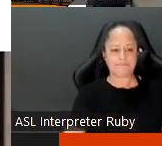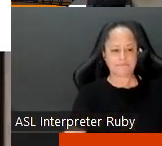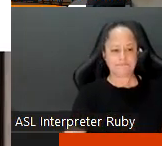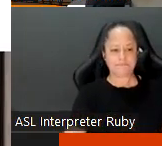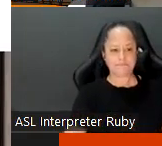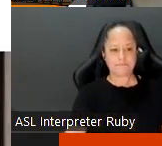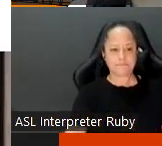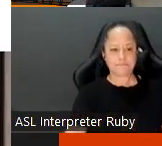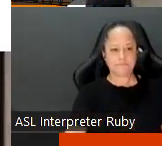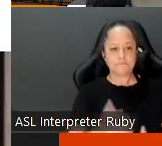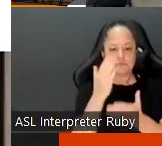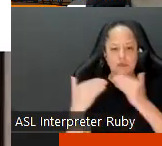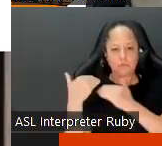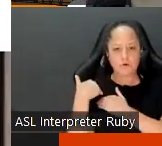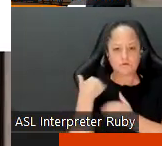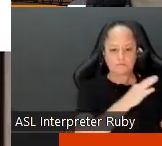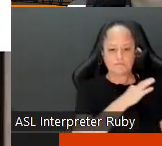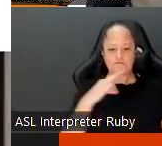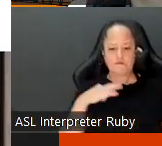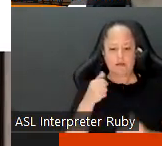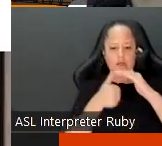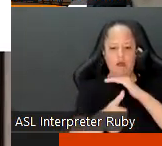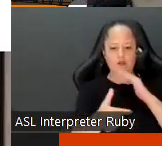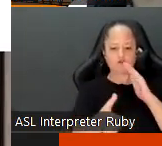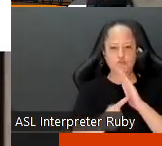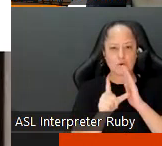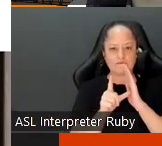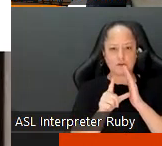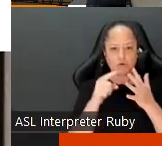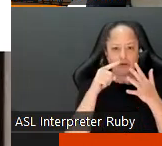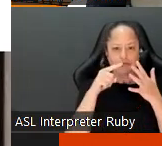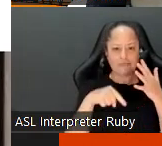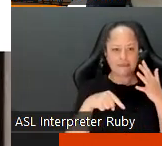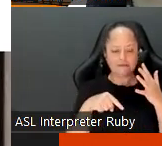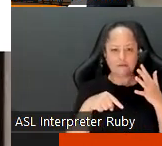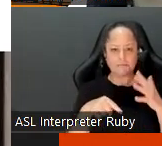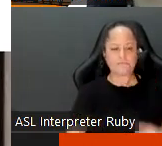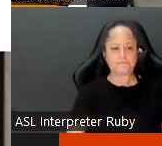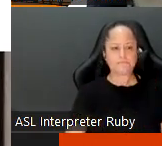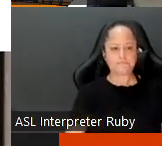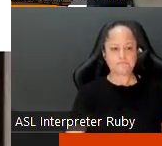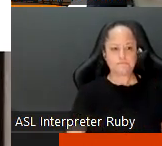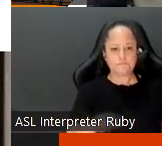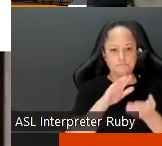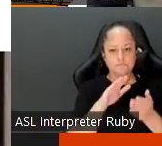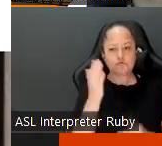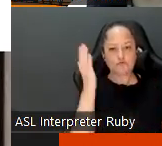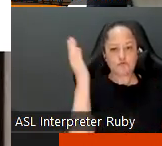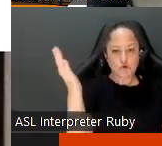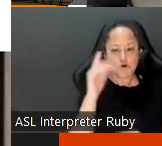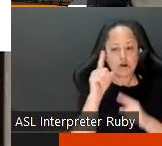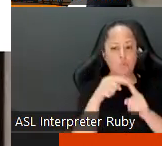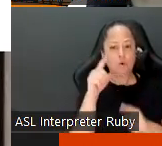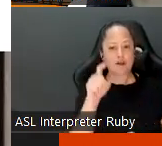so some of the responsibilities of faculty under review okay so these are basically turning in things when you need to